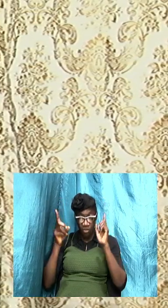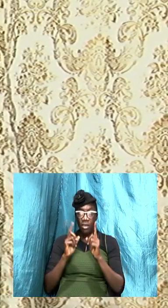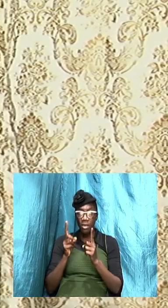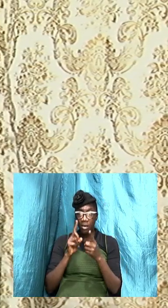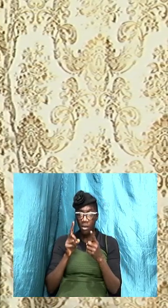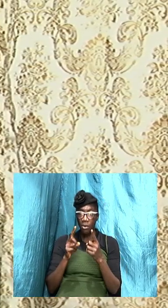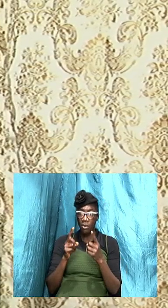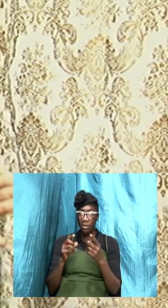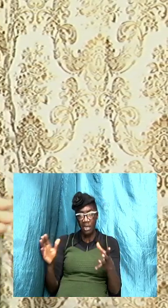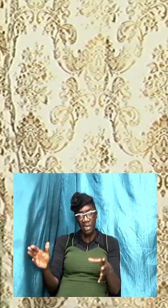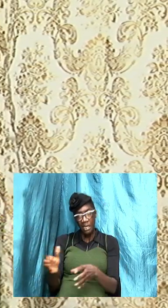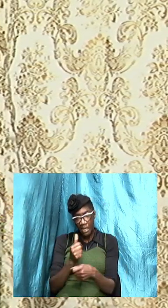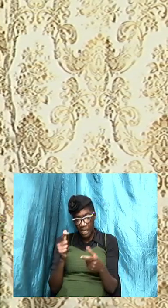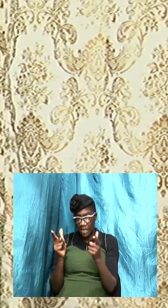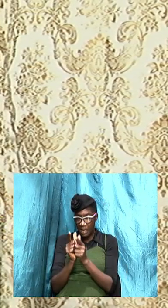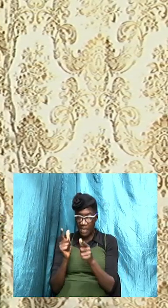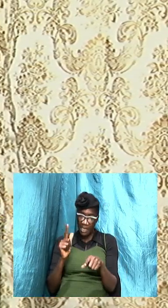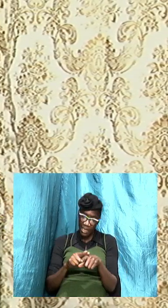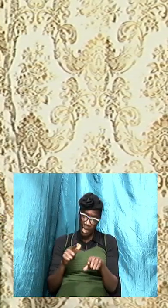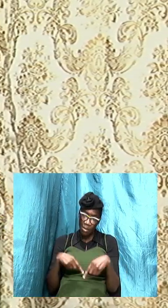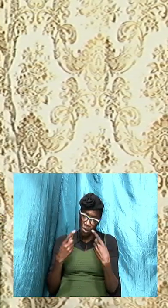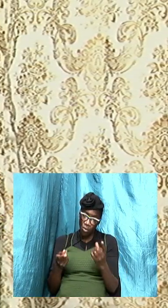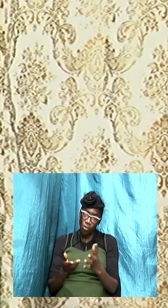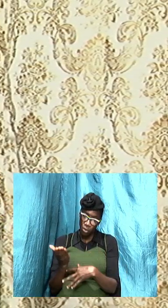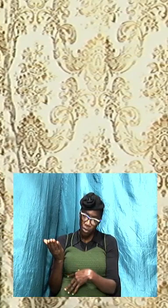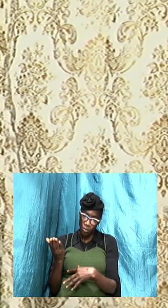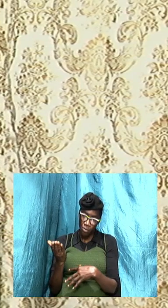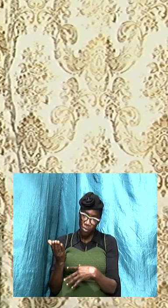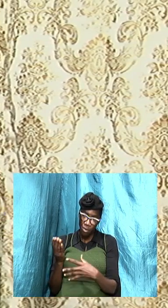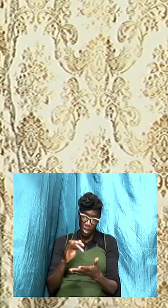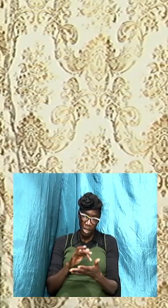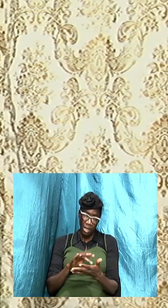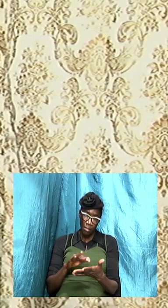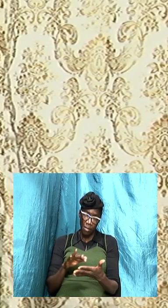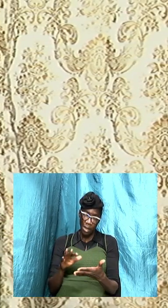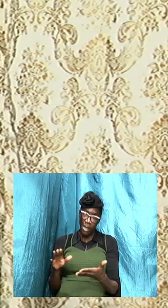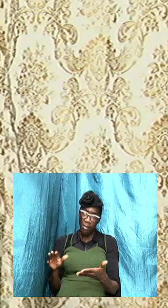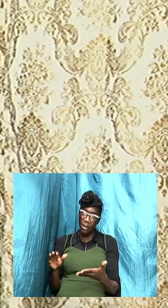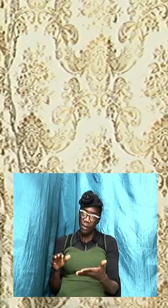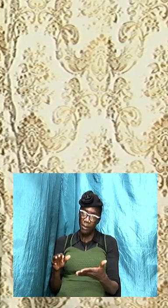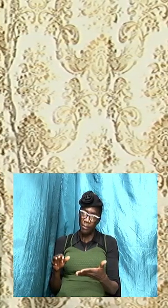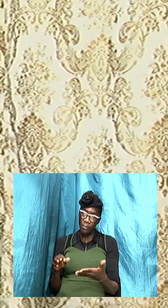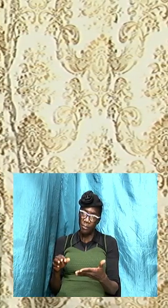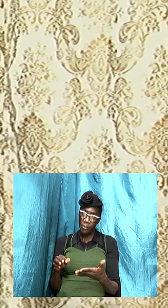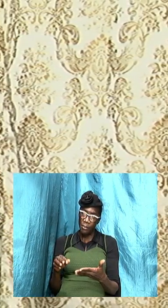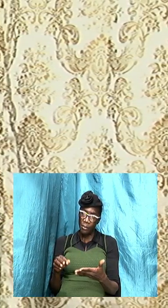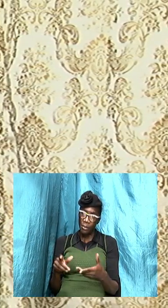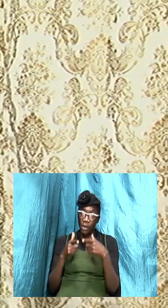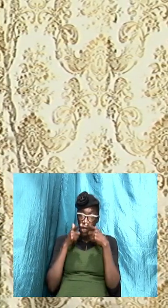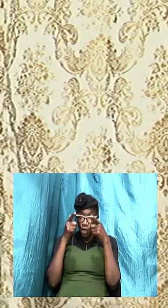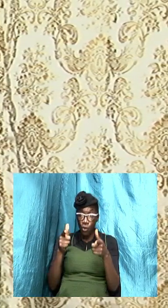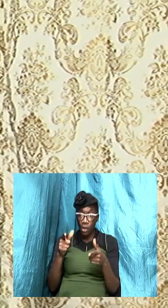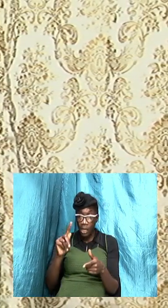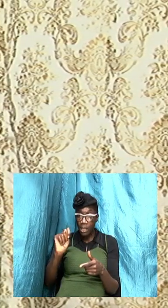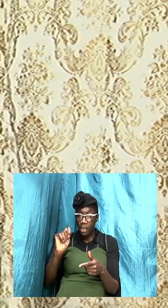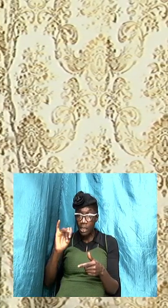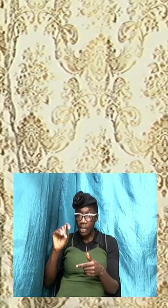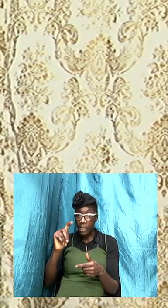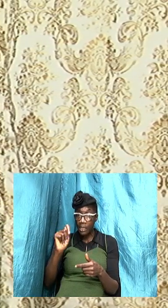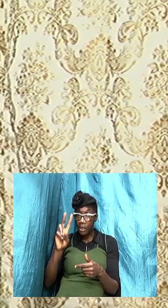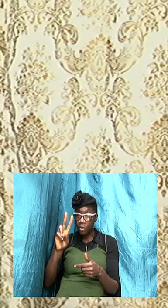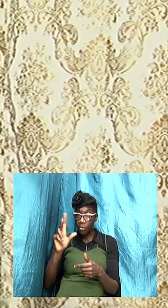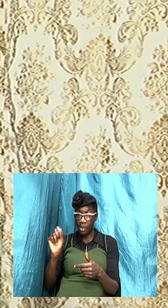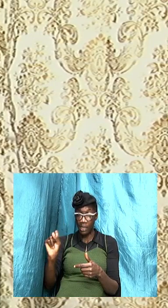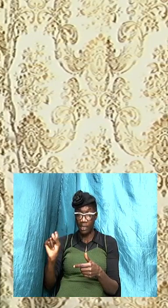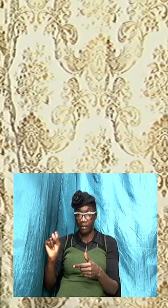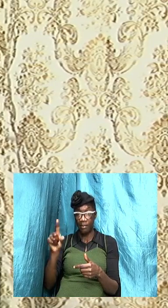and go through the book of Timothy 1st and 2nd Timothy and then we look even at Titus you're going to find